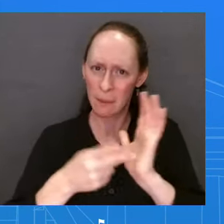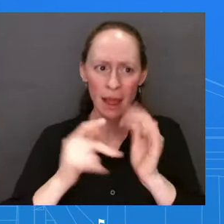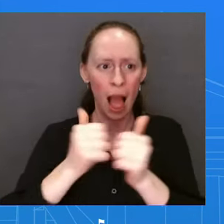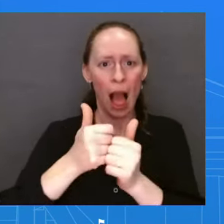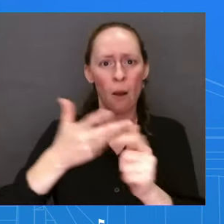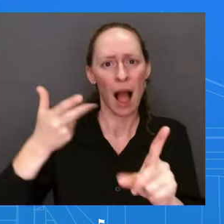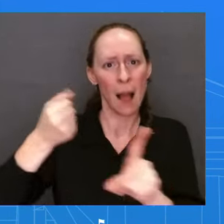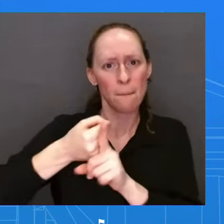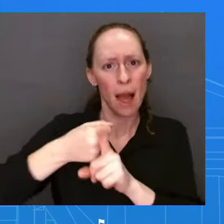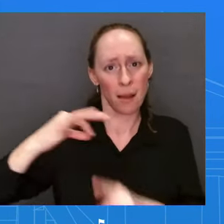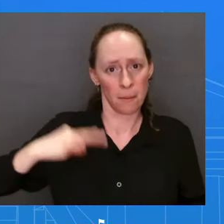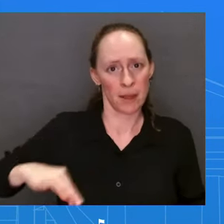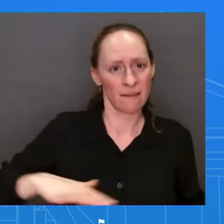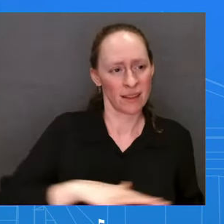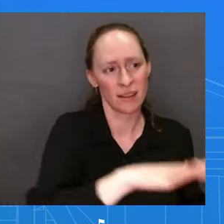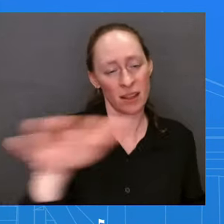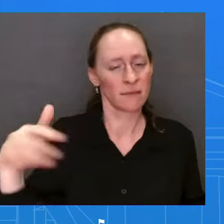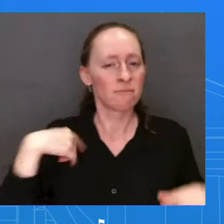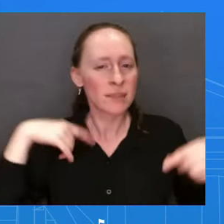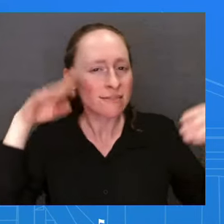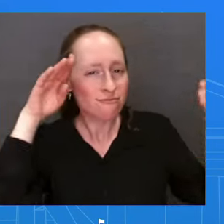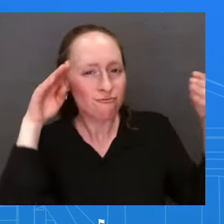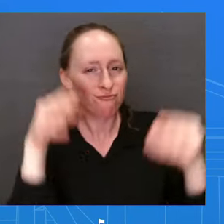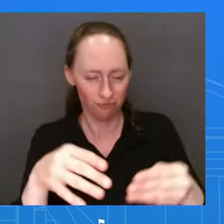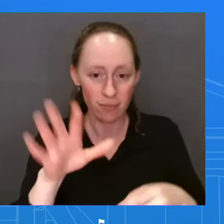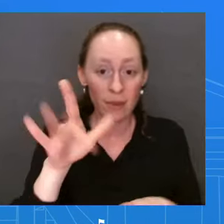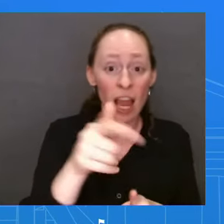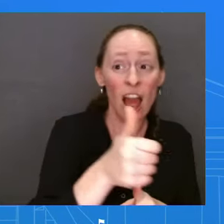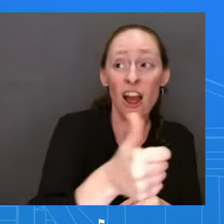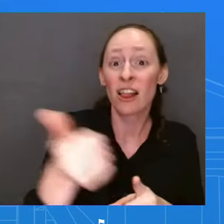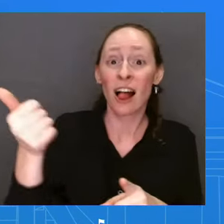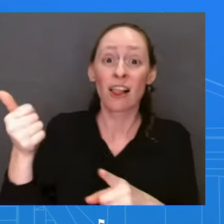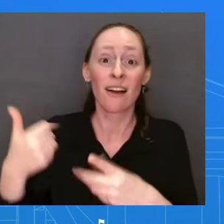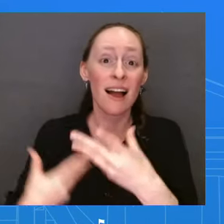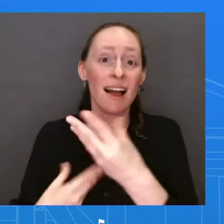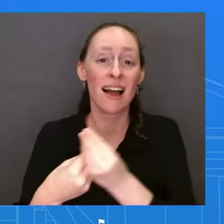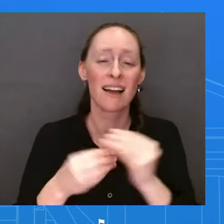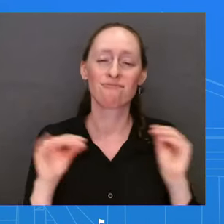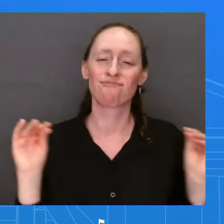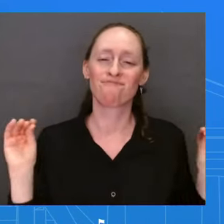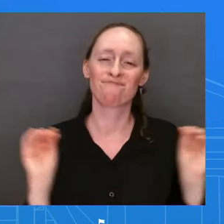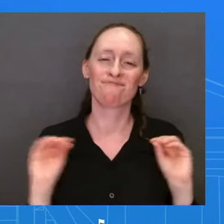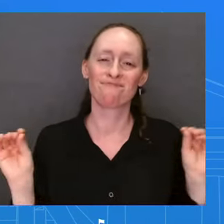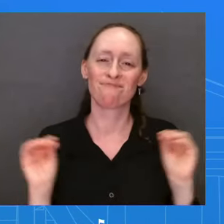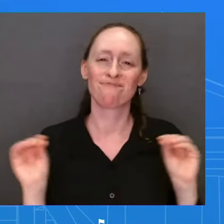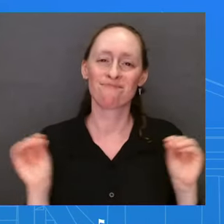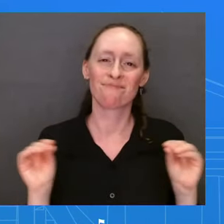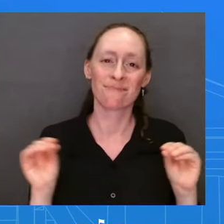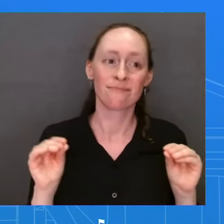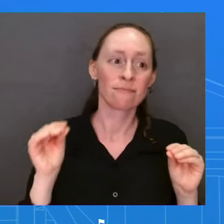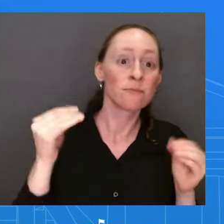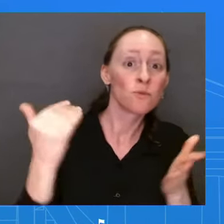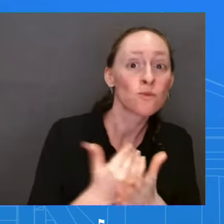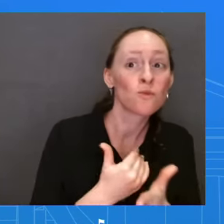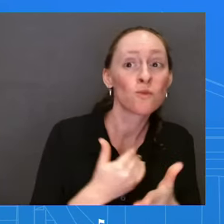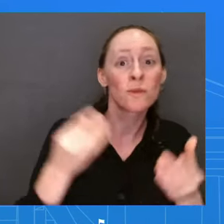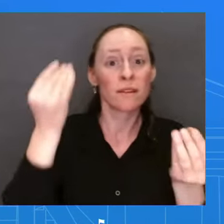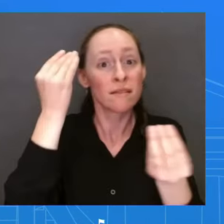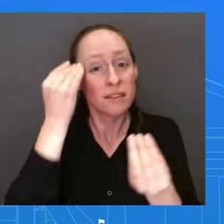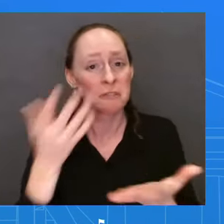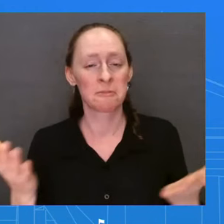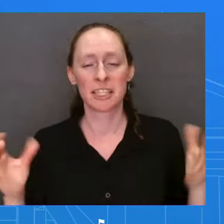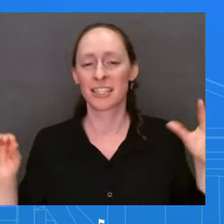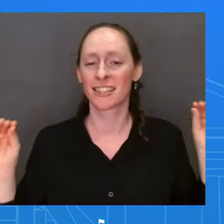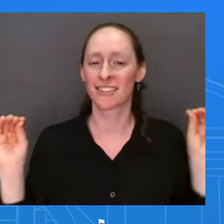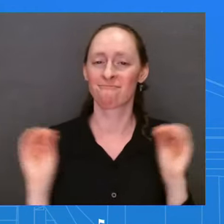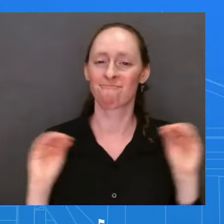moment. I don't have anything to preview for you in the way of future economic announcements. But look, we believe there's really substantial progress to be